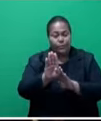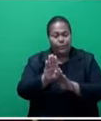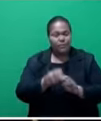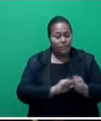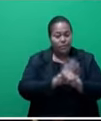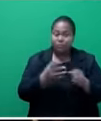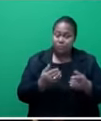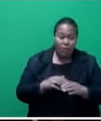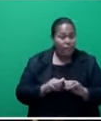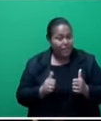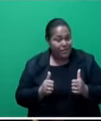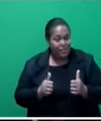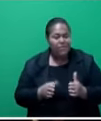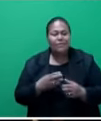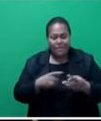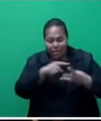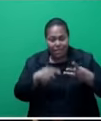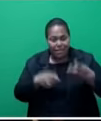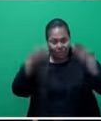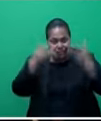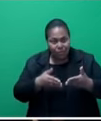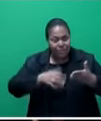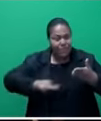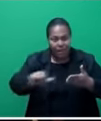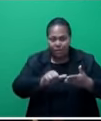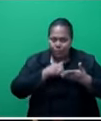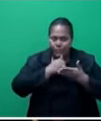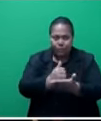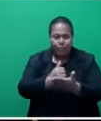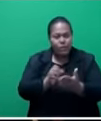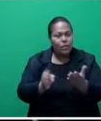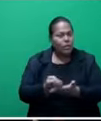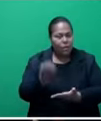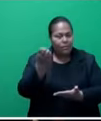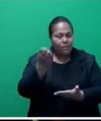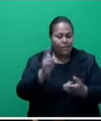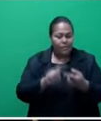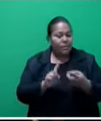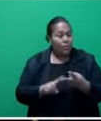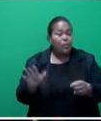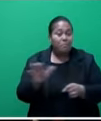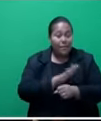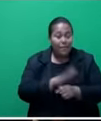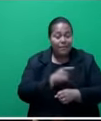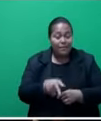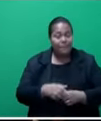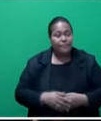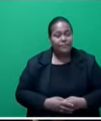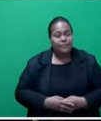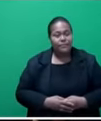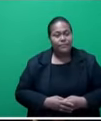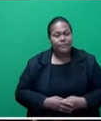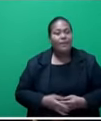these three focus areas will help the economy, will sustain the economy, and will create a level of